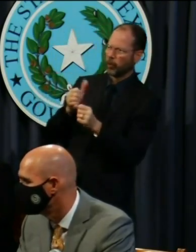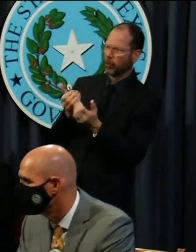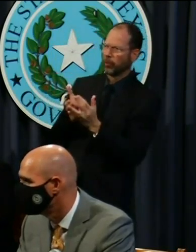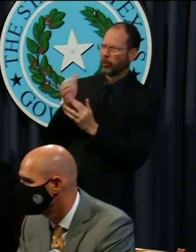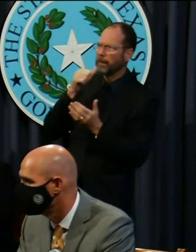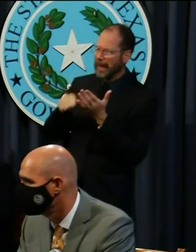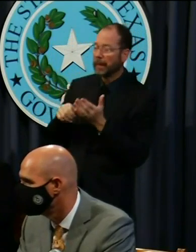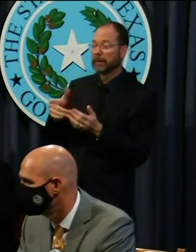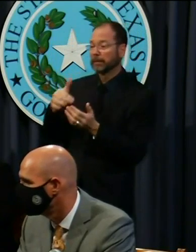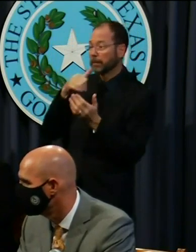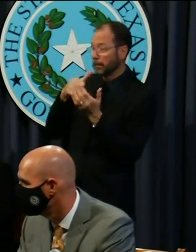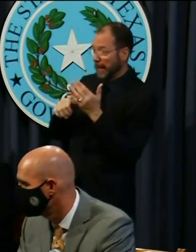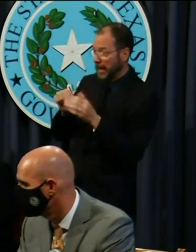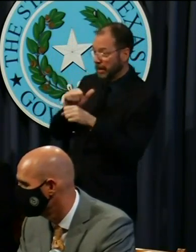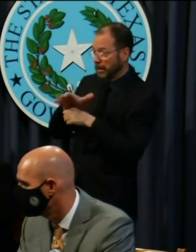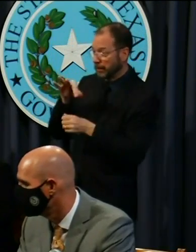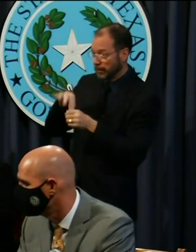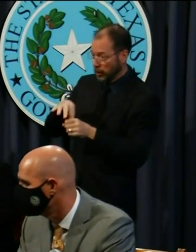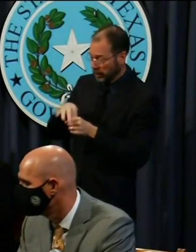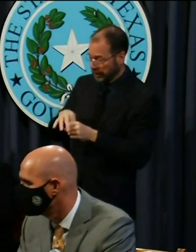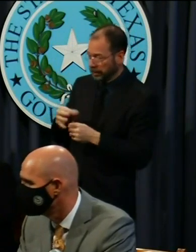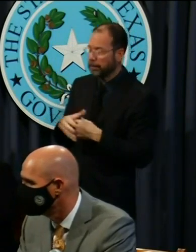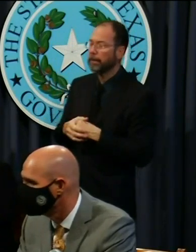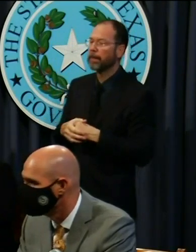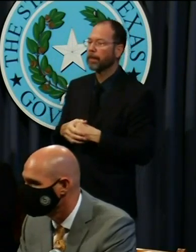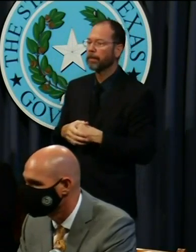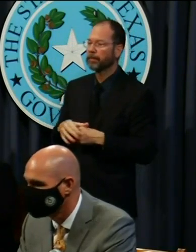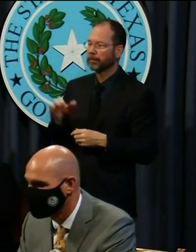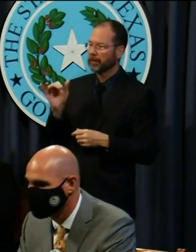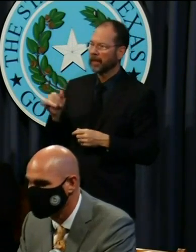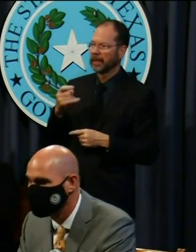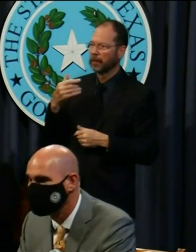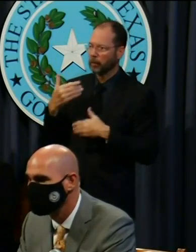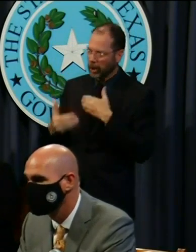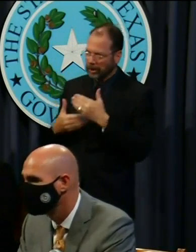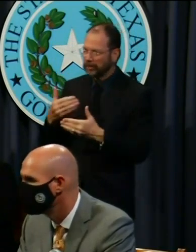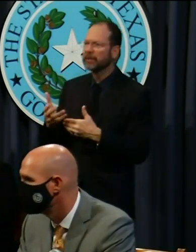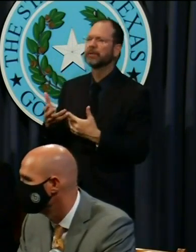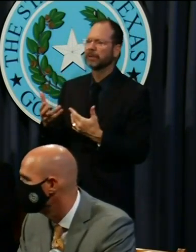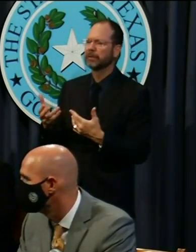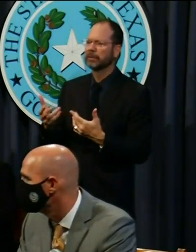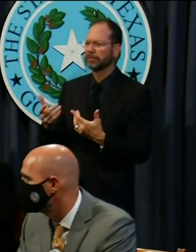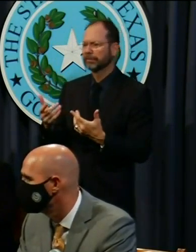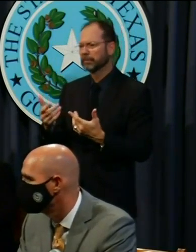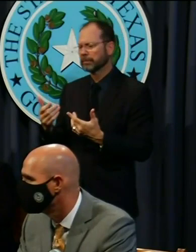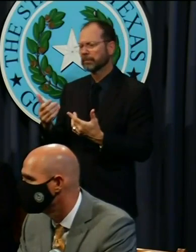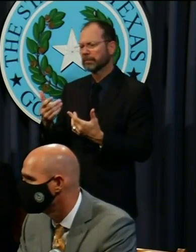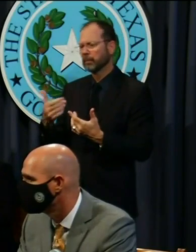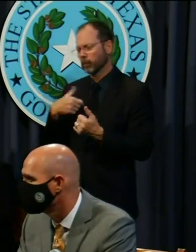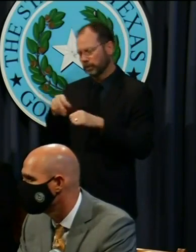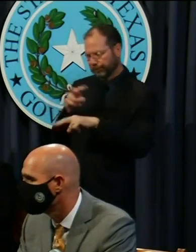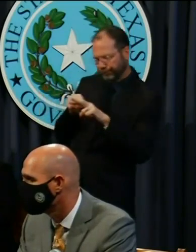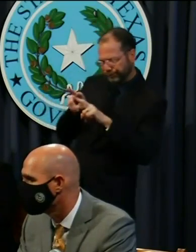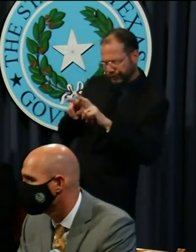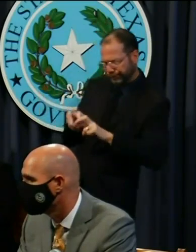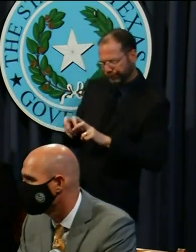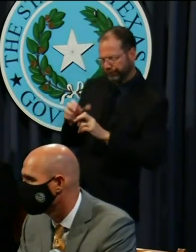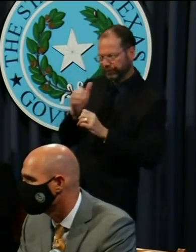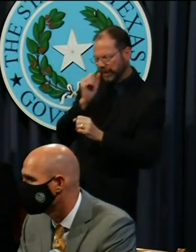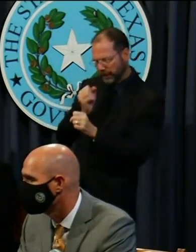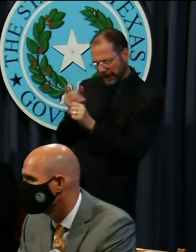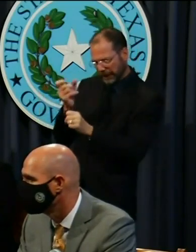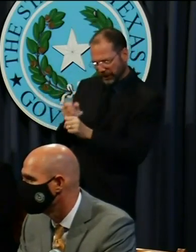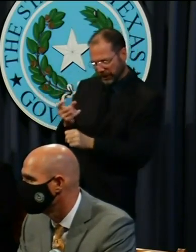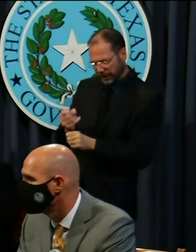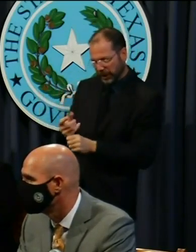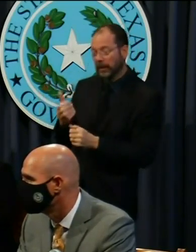regard to mailing voting, that is a process that the legislature has evaluated every single year